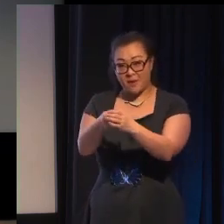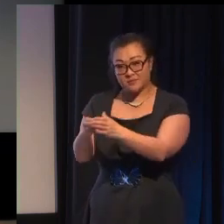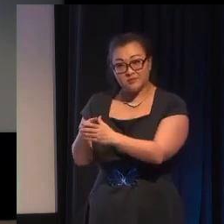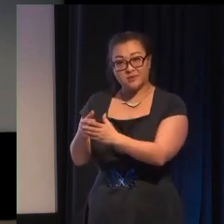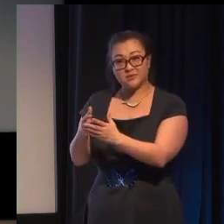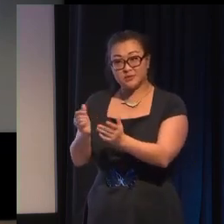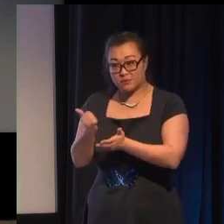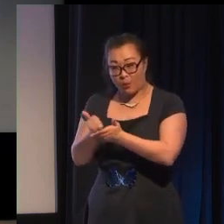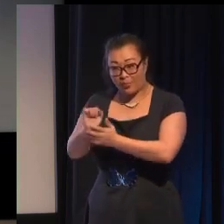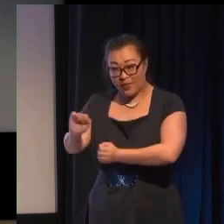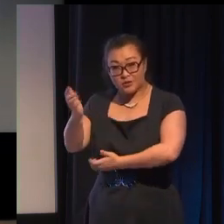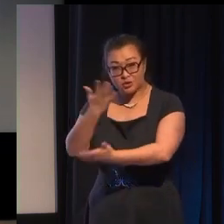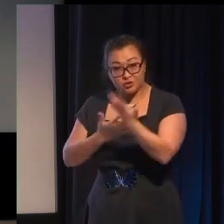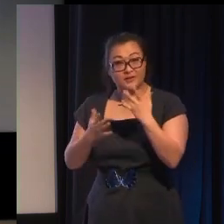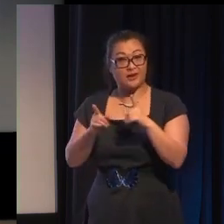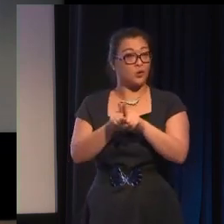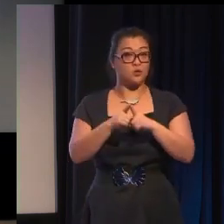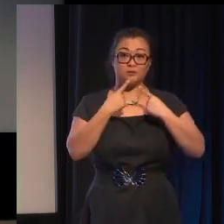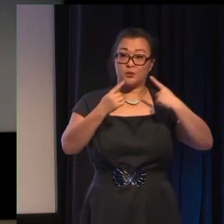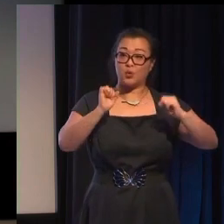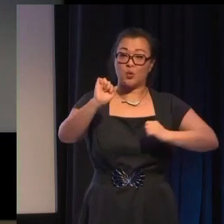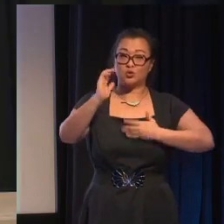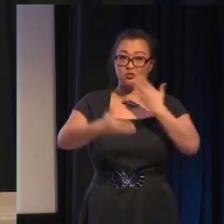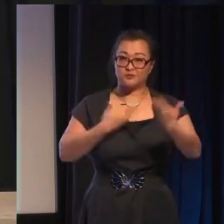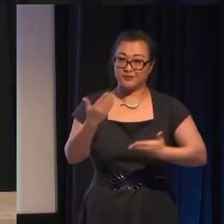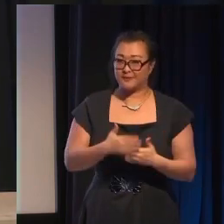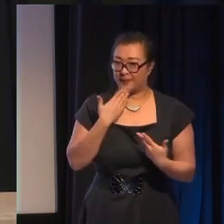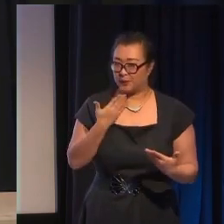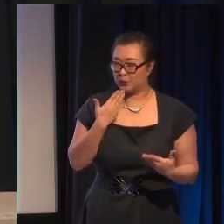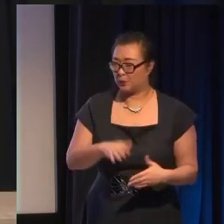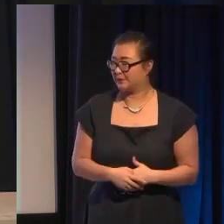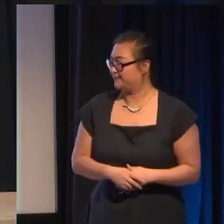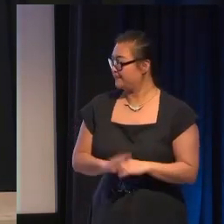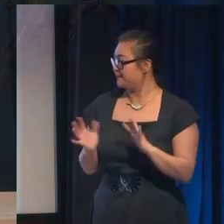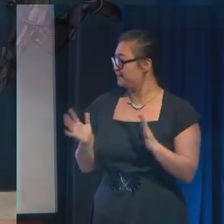story too that is it, thank you speaking up thanks sometimes